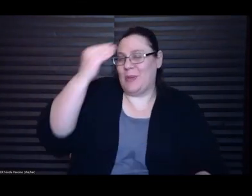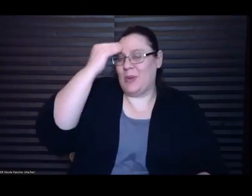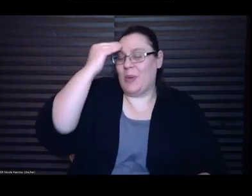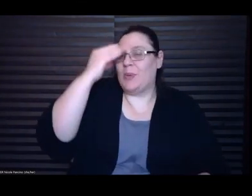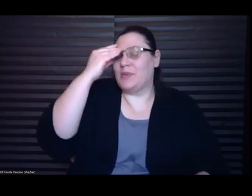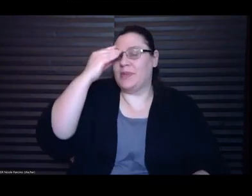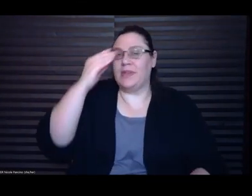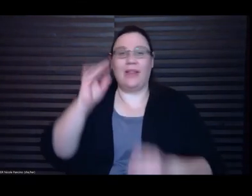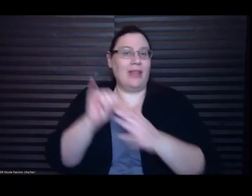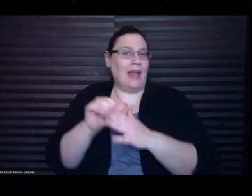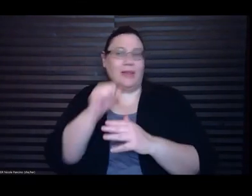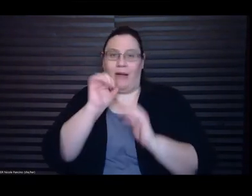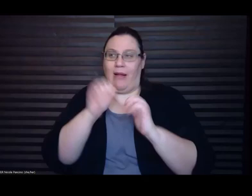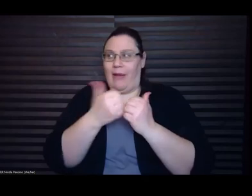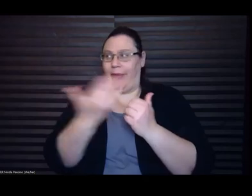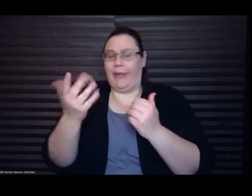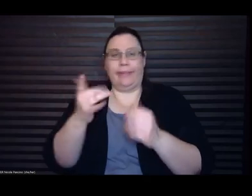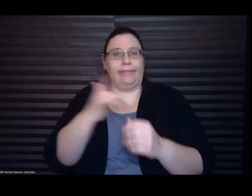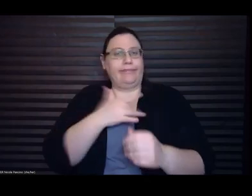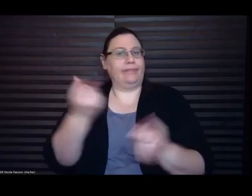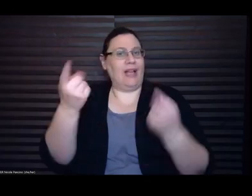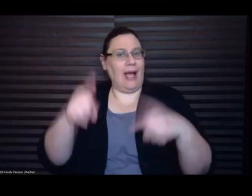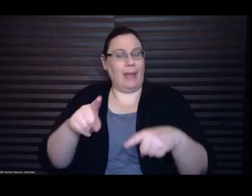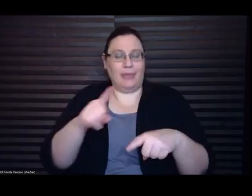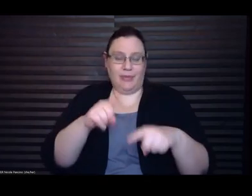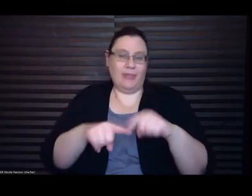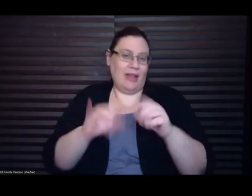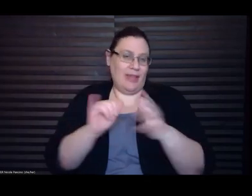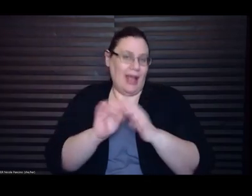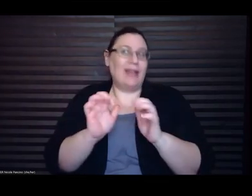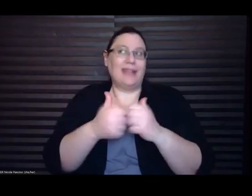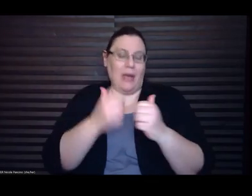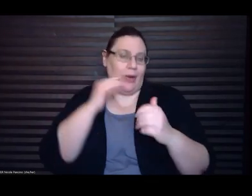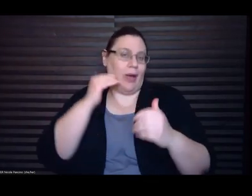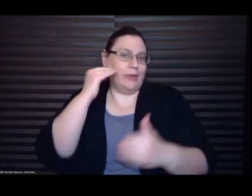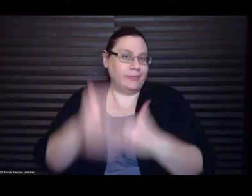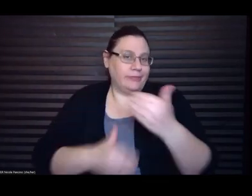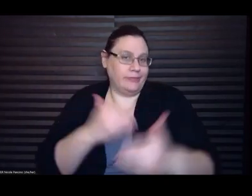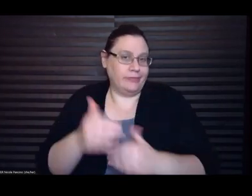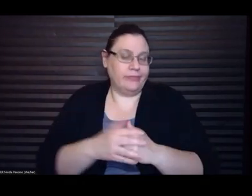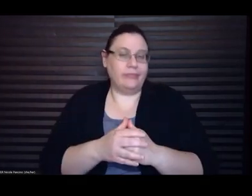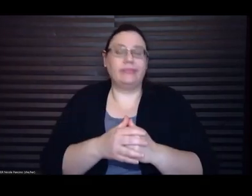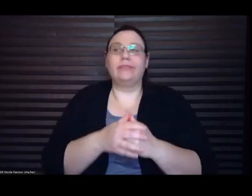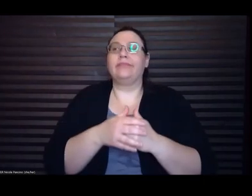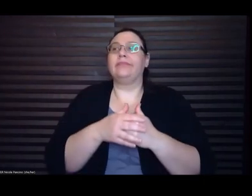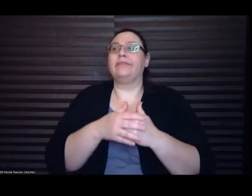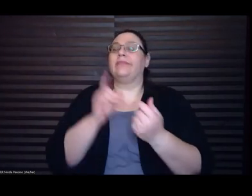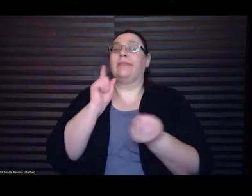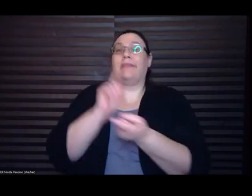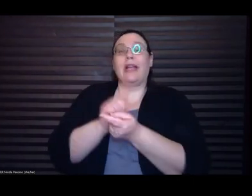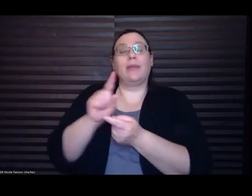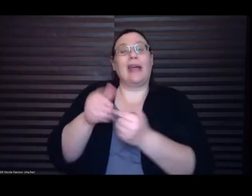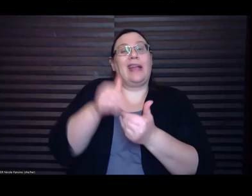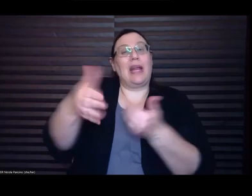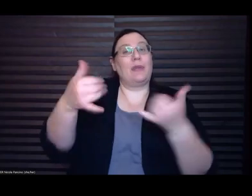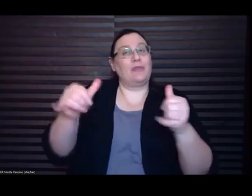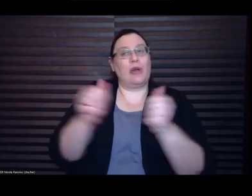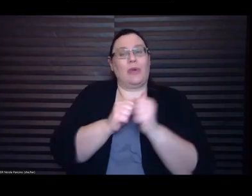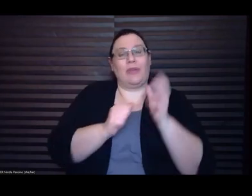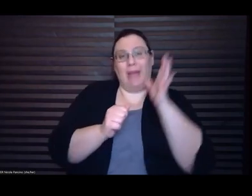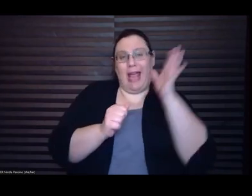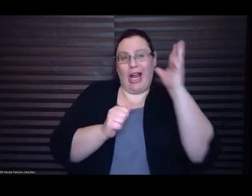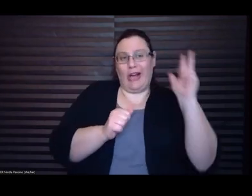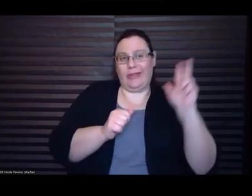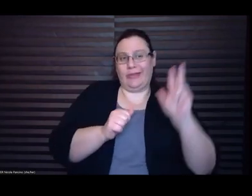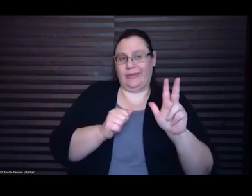to do them. I am at a neighbor's party with my parents, and I am 17. I drink half a glass of